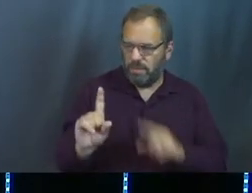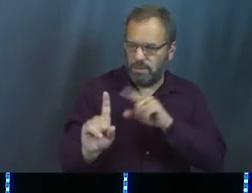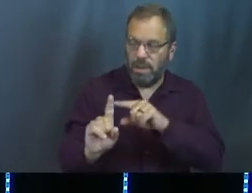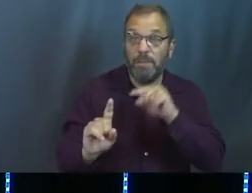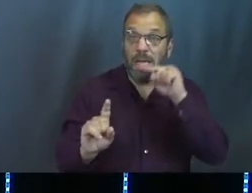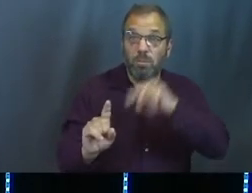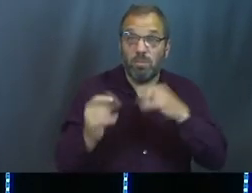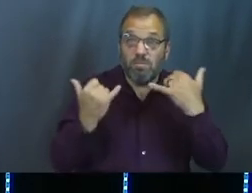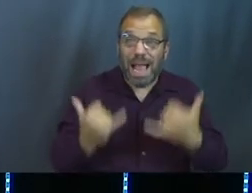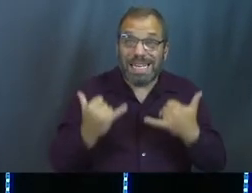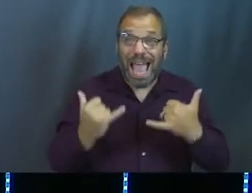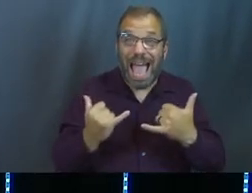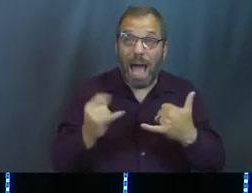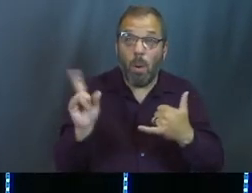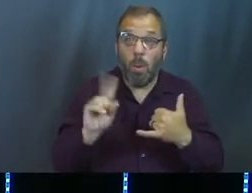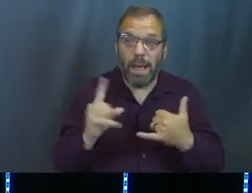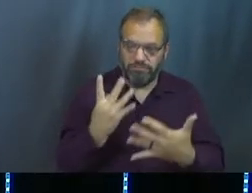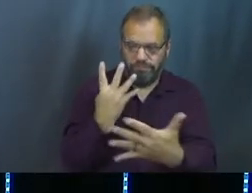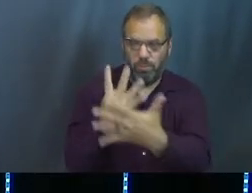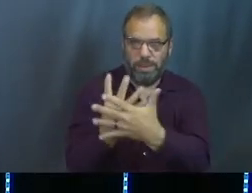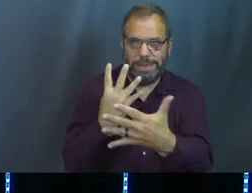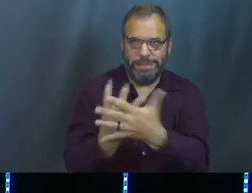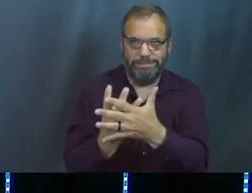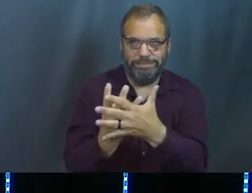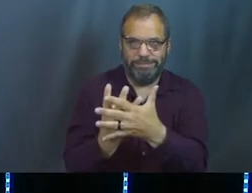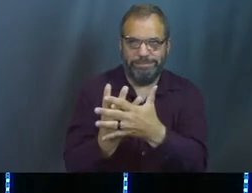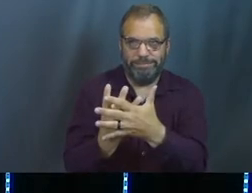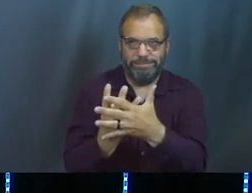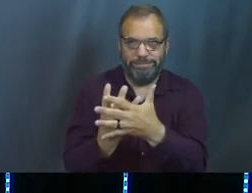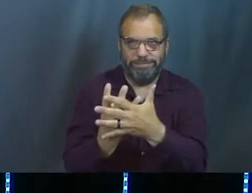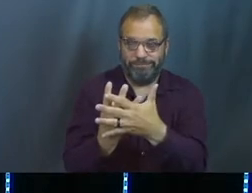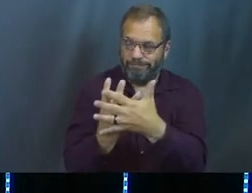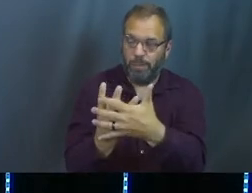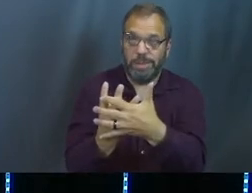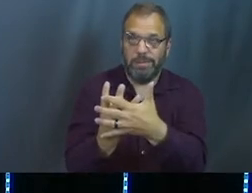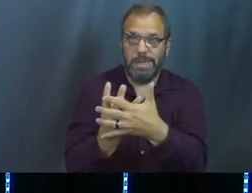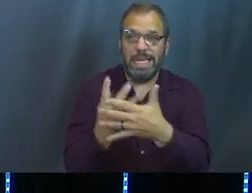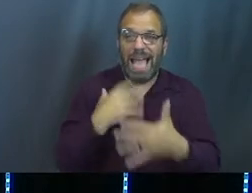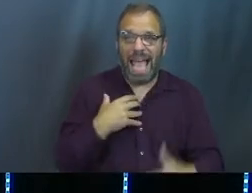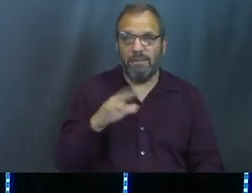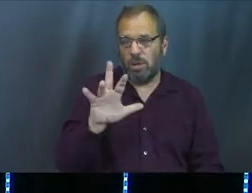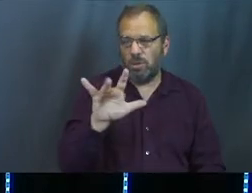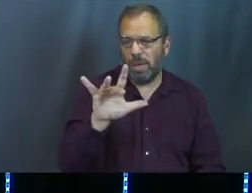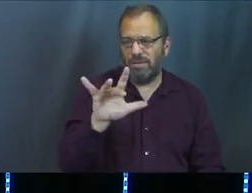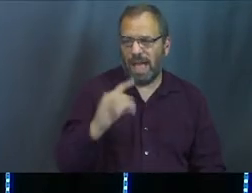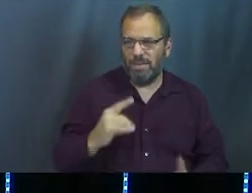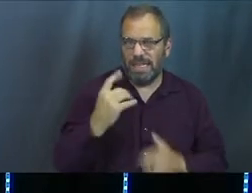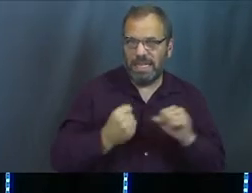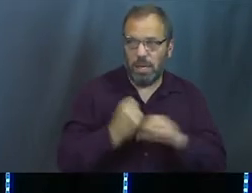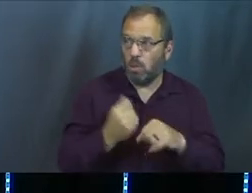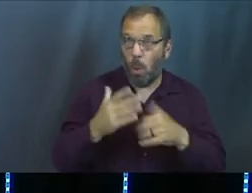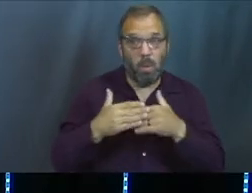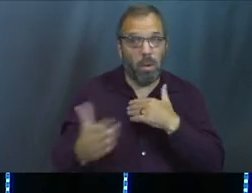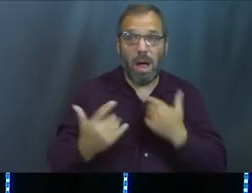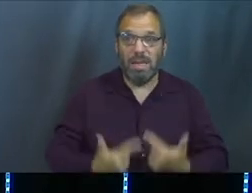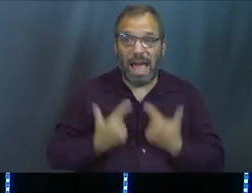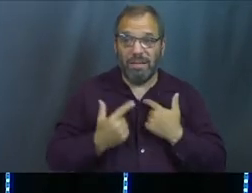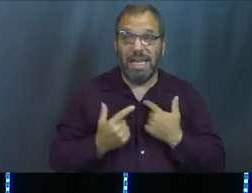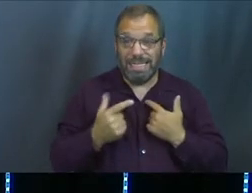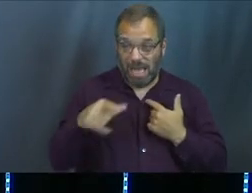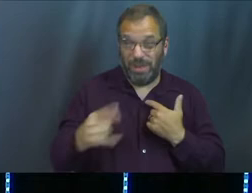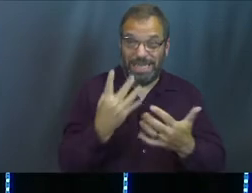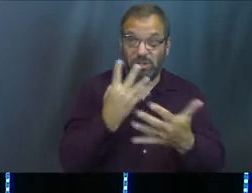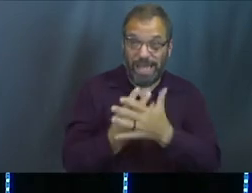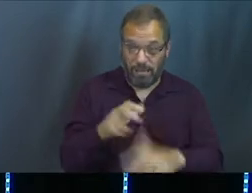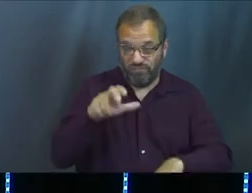he is currently in prison, okay? Joseph is serving 25 to life right now. And while he's